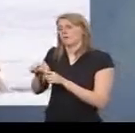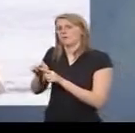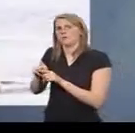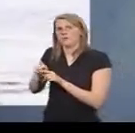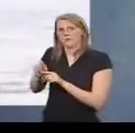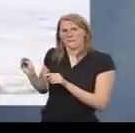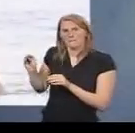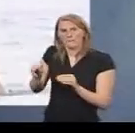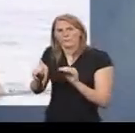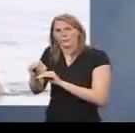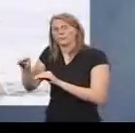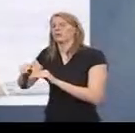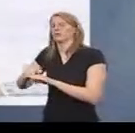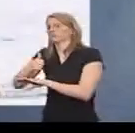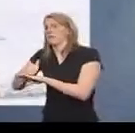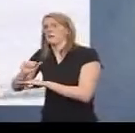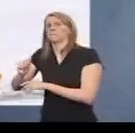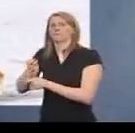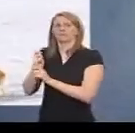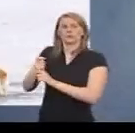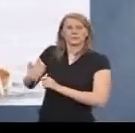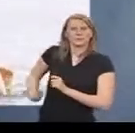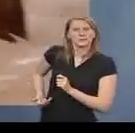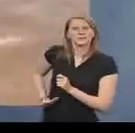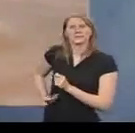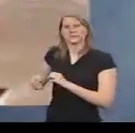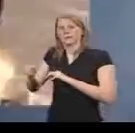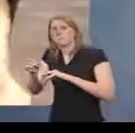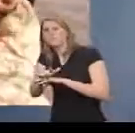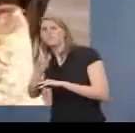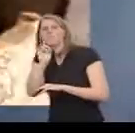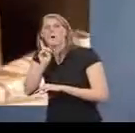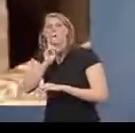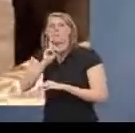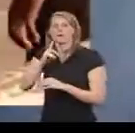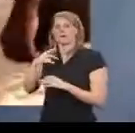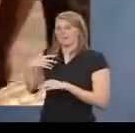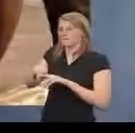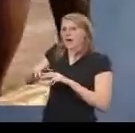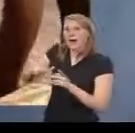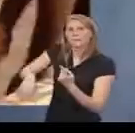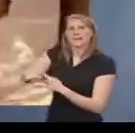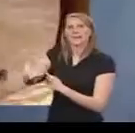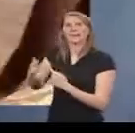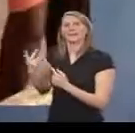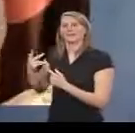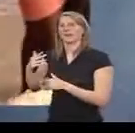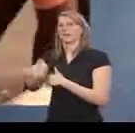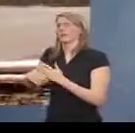even started families. The cell would lie low for four years.